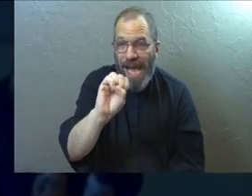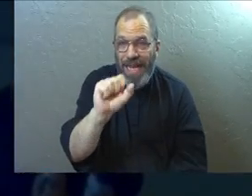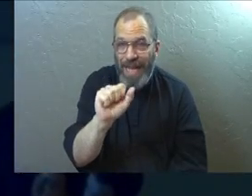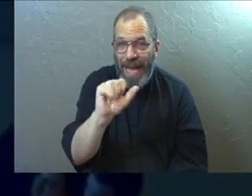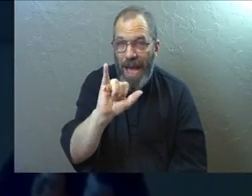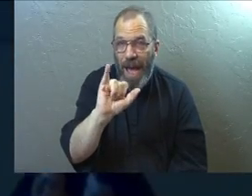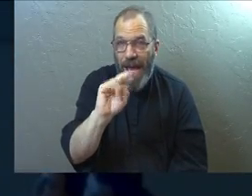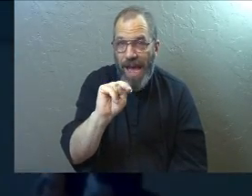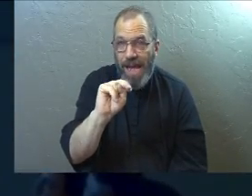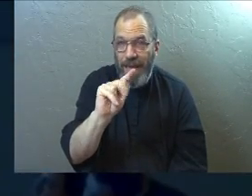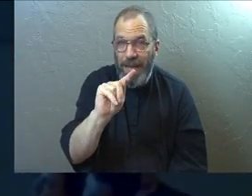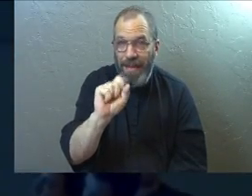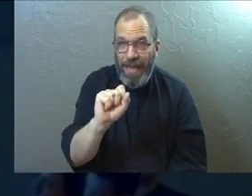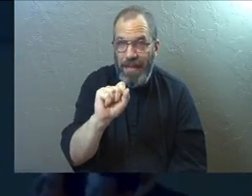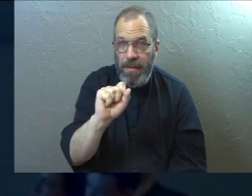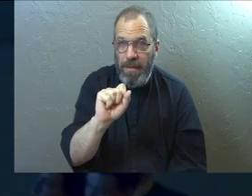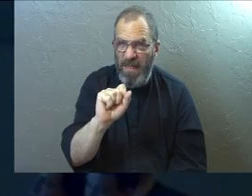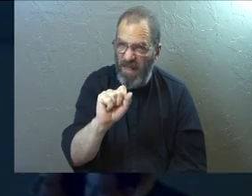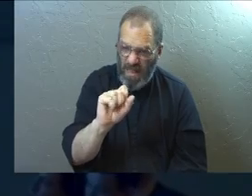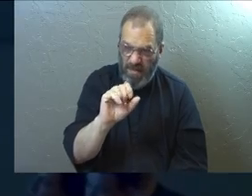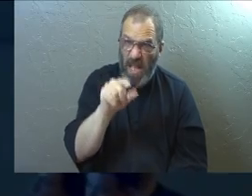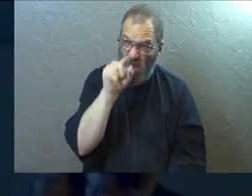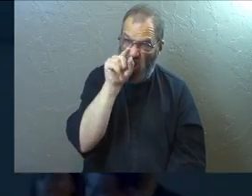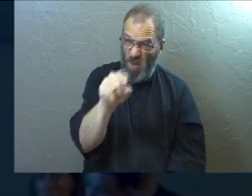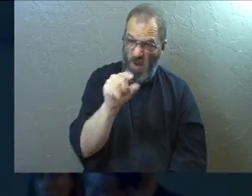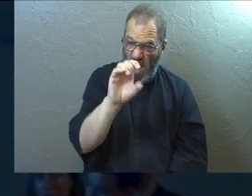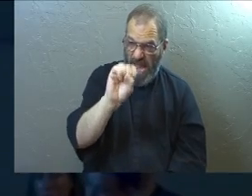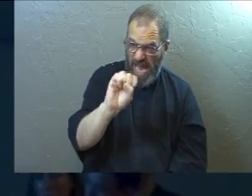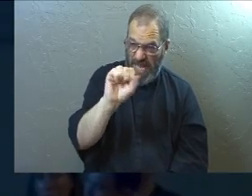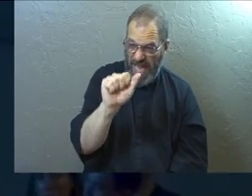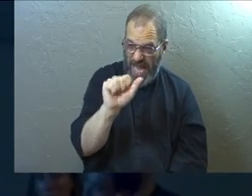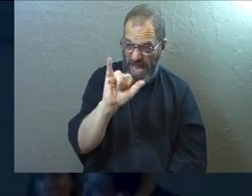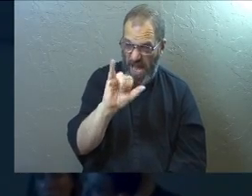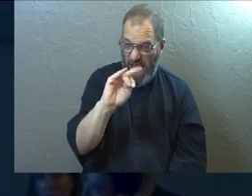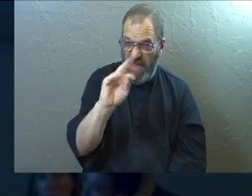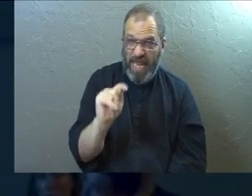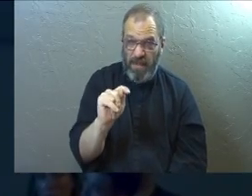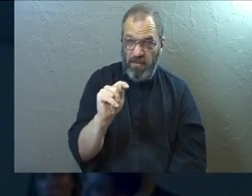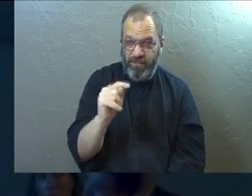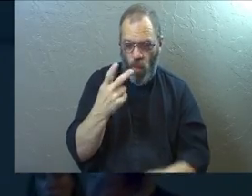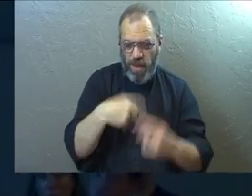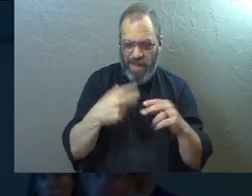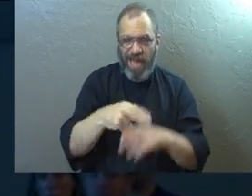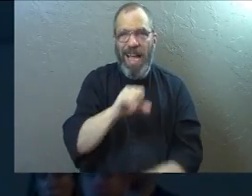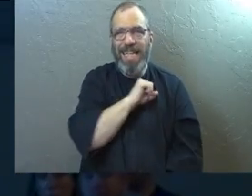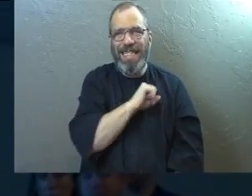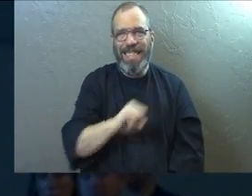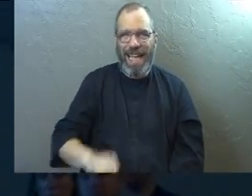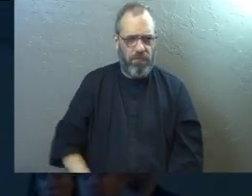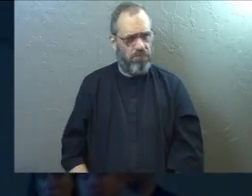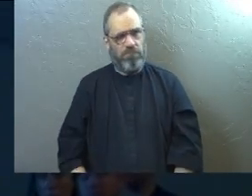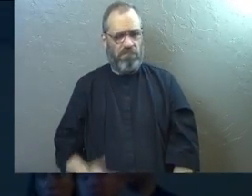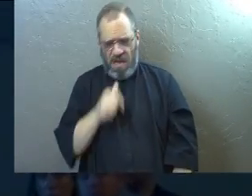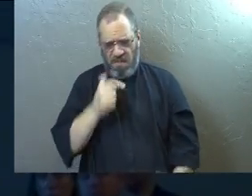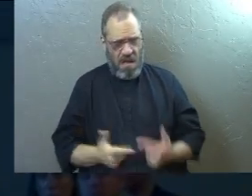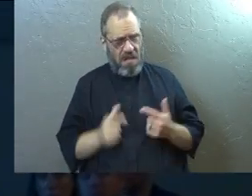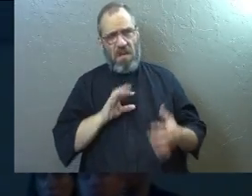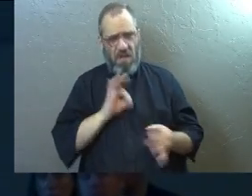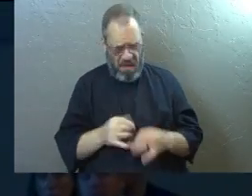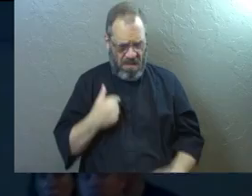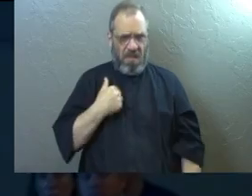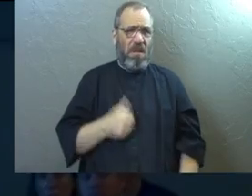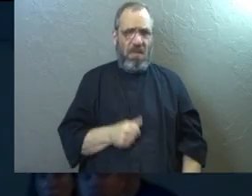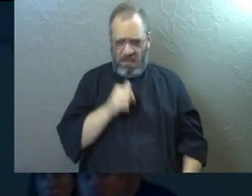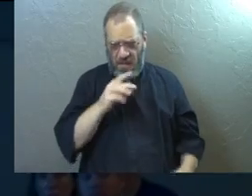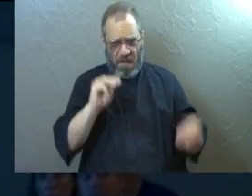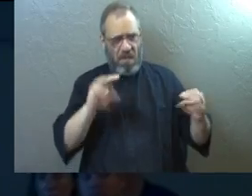in Ephesus. Did you know that you are a saint if you are in Christ Jesus today? You're like, well, I haven't lived a perfect life and I